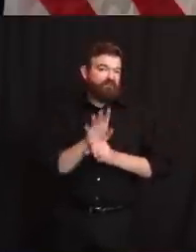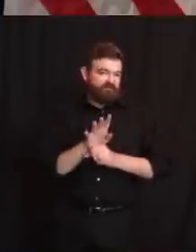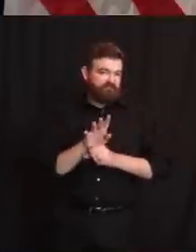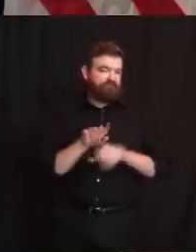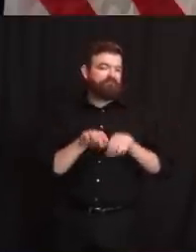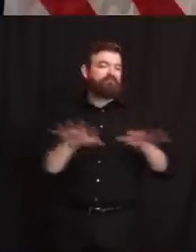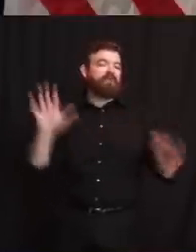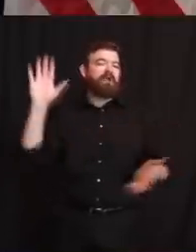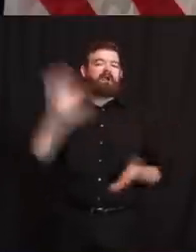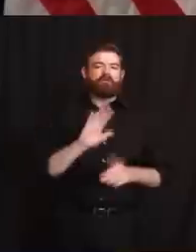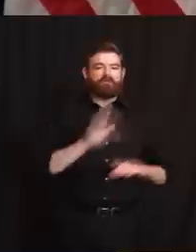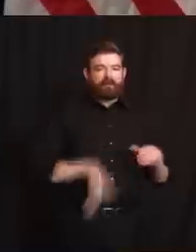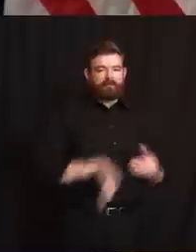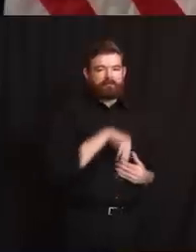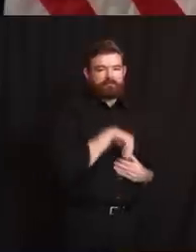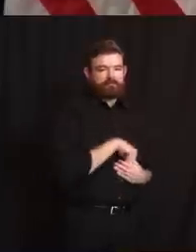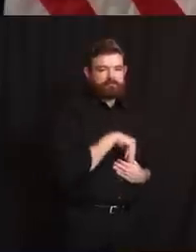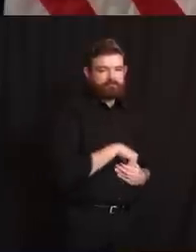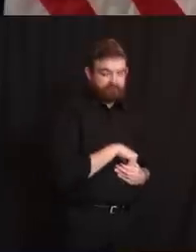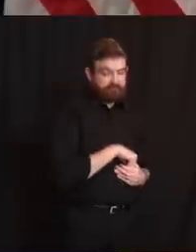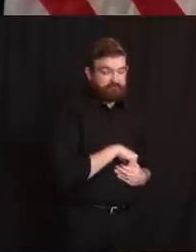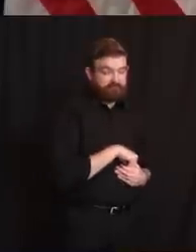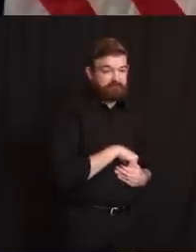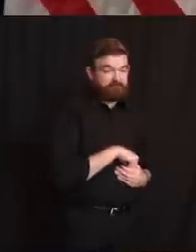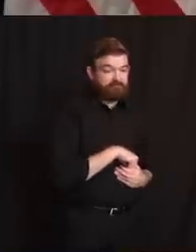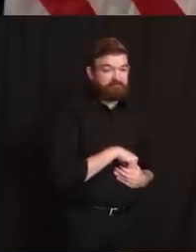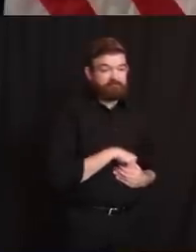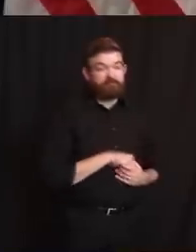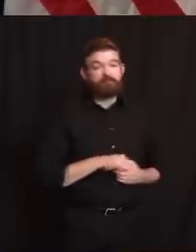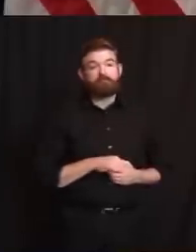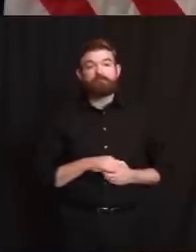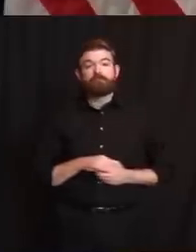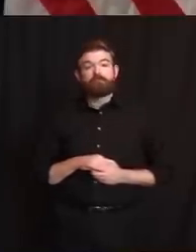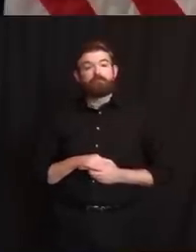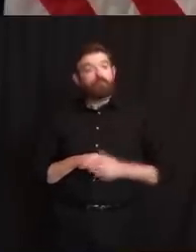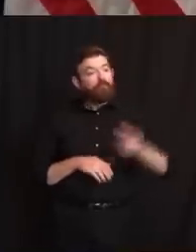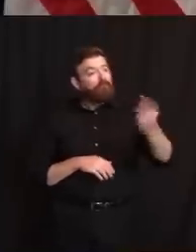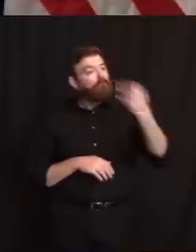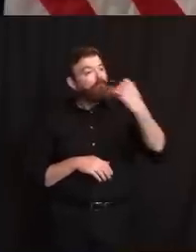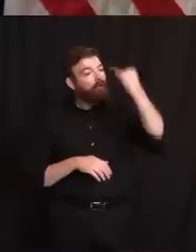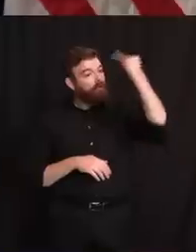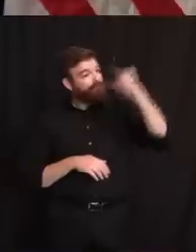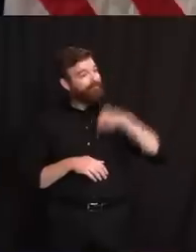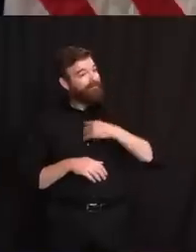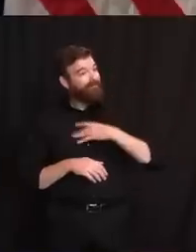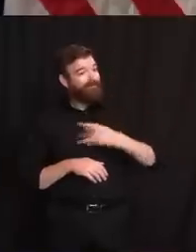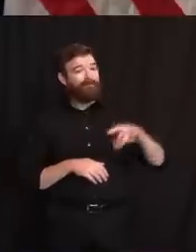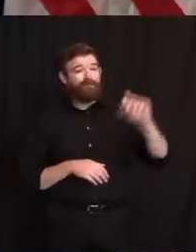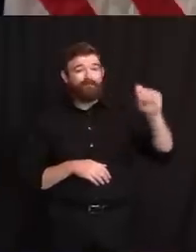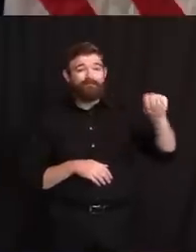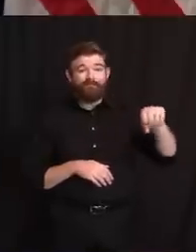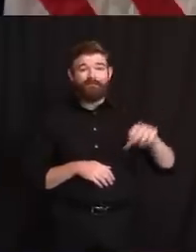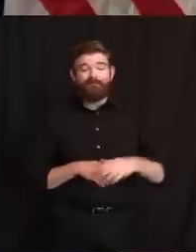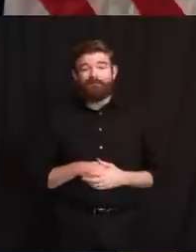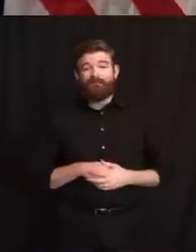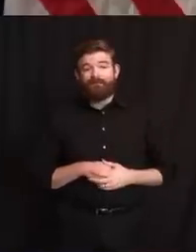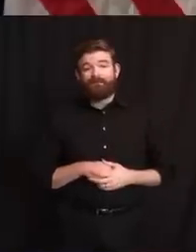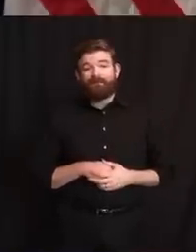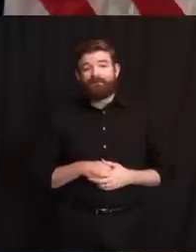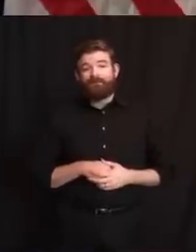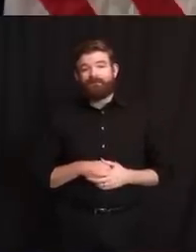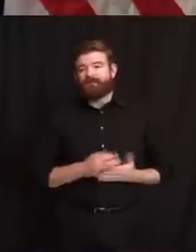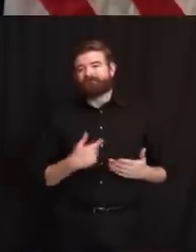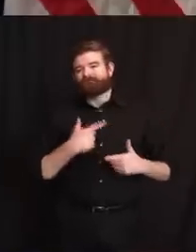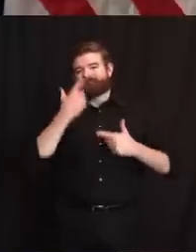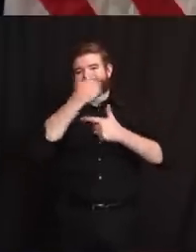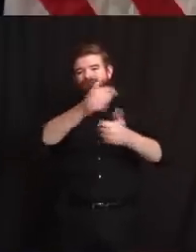And so the answer, broadly speaking, to the above is, yeah, we like that idea, but I think it's going to really be up to, that's got to be executed locally.